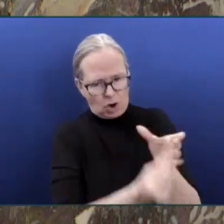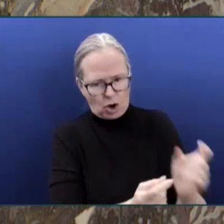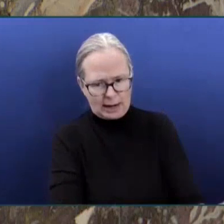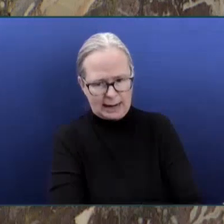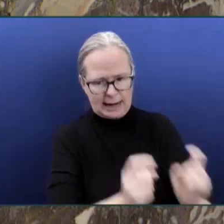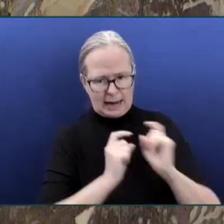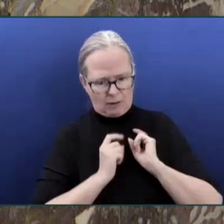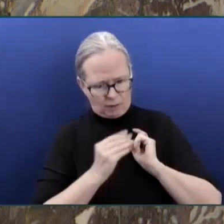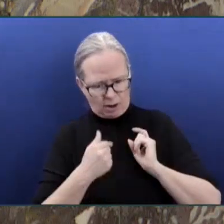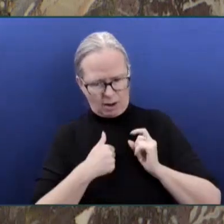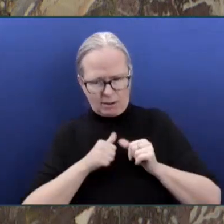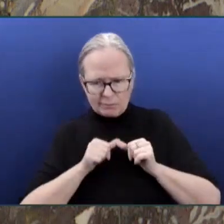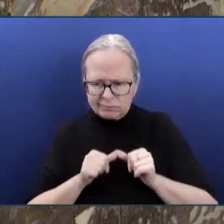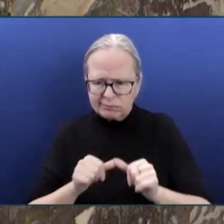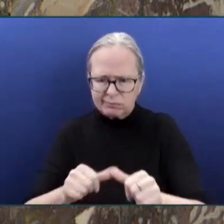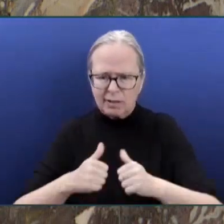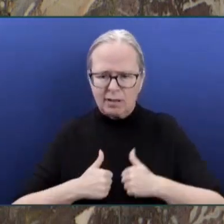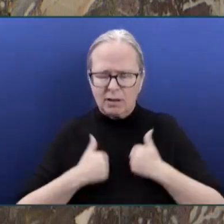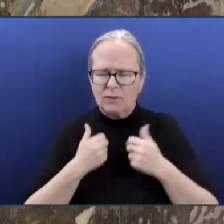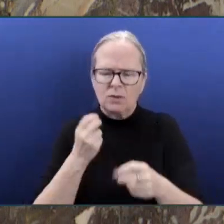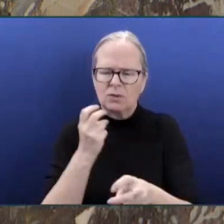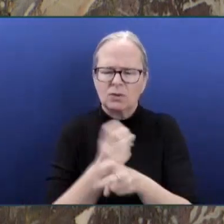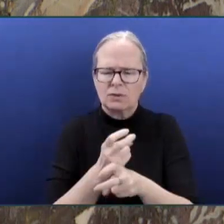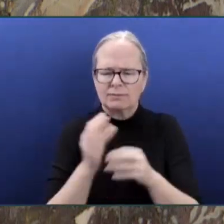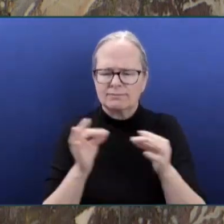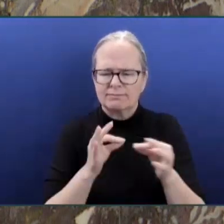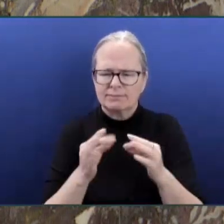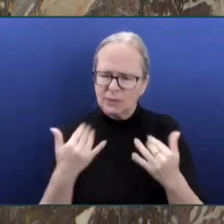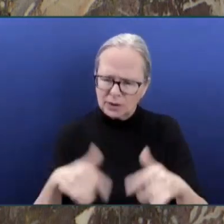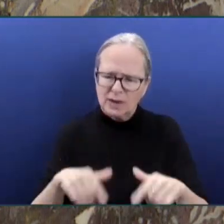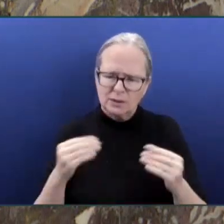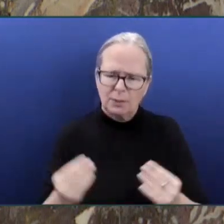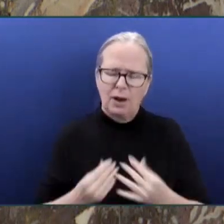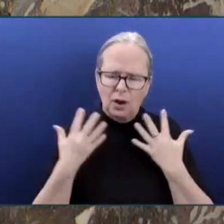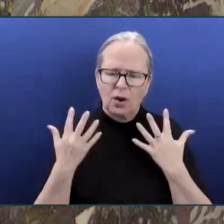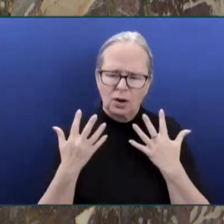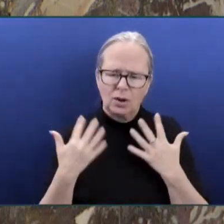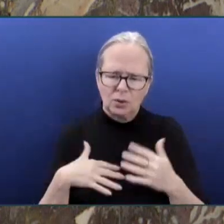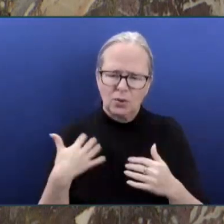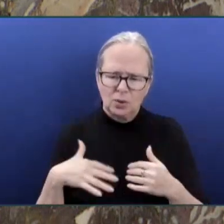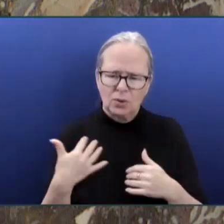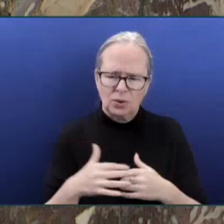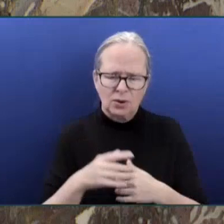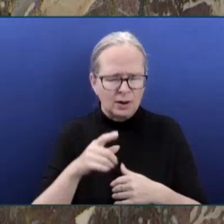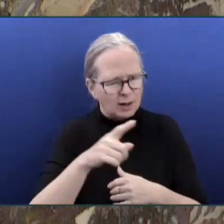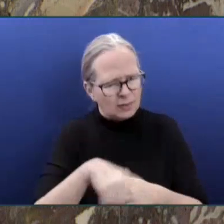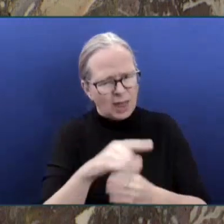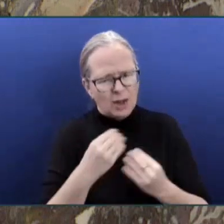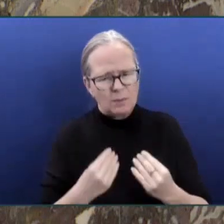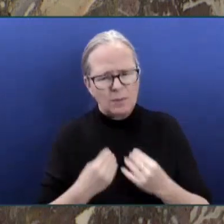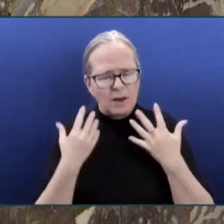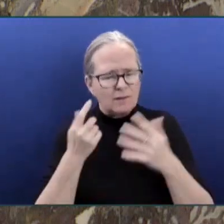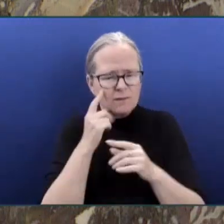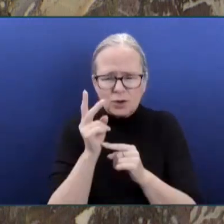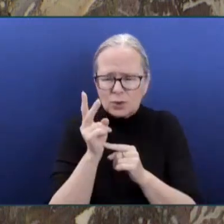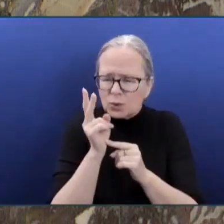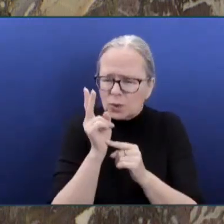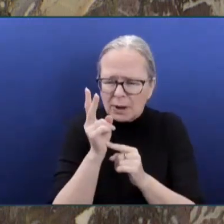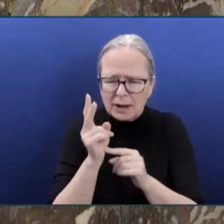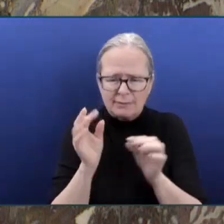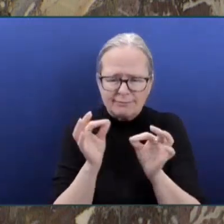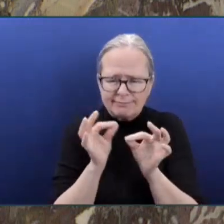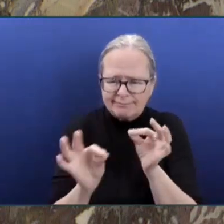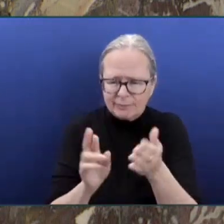Be inspired and take two minutes to register as an organ donor. Visit transplant.bc